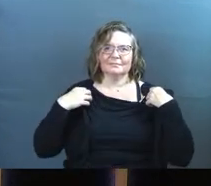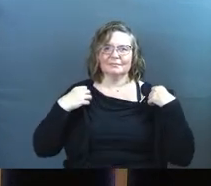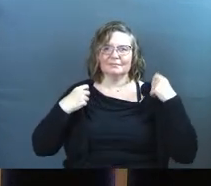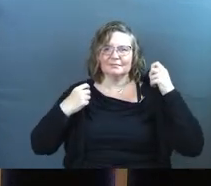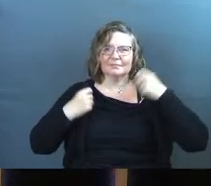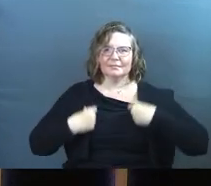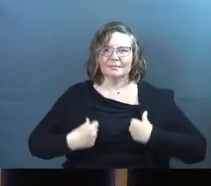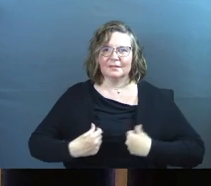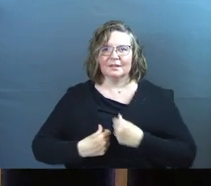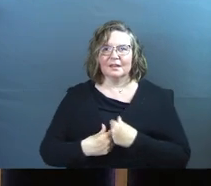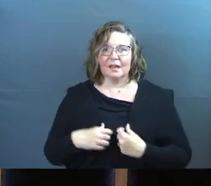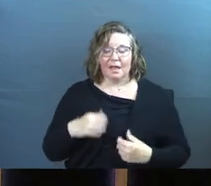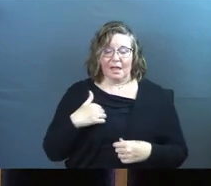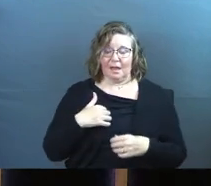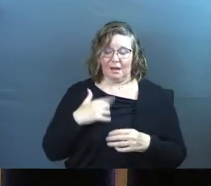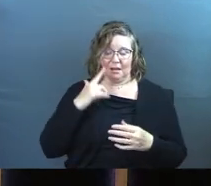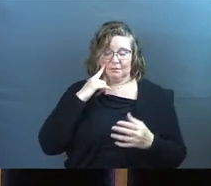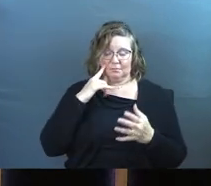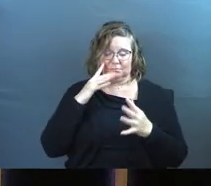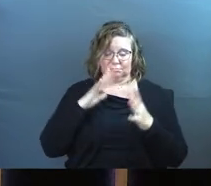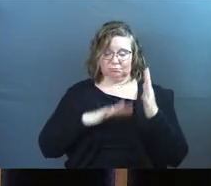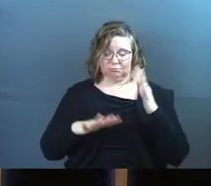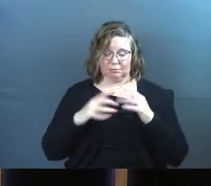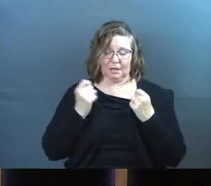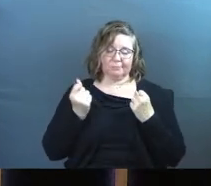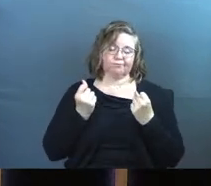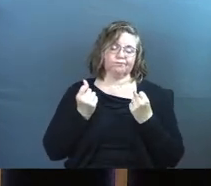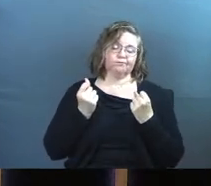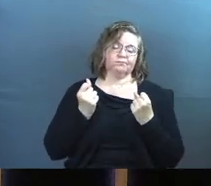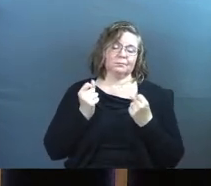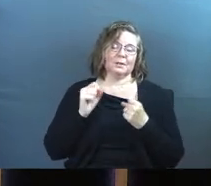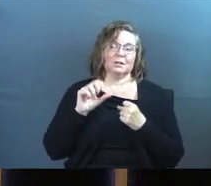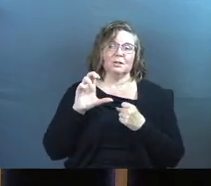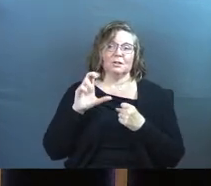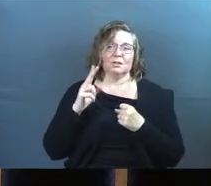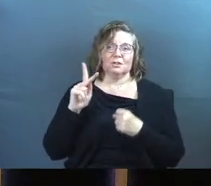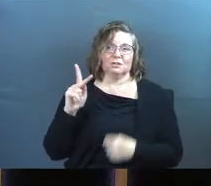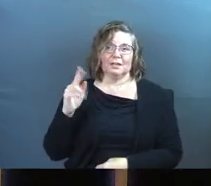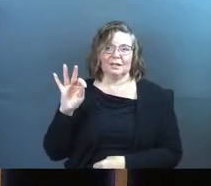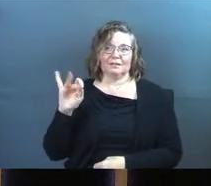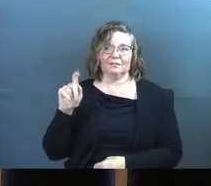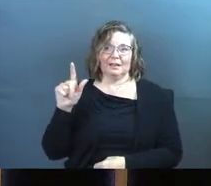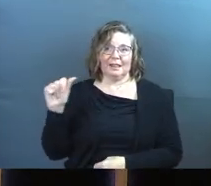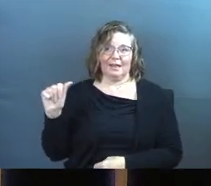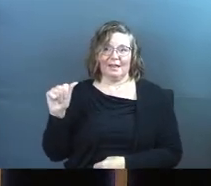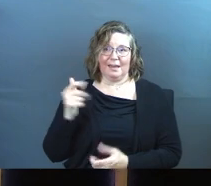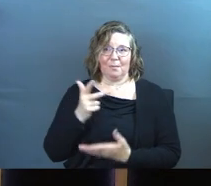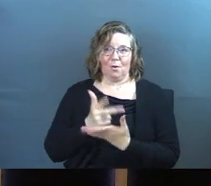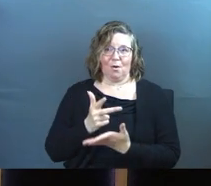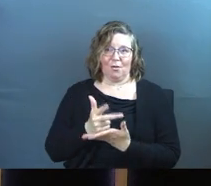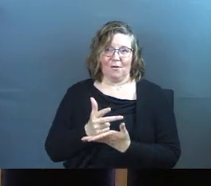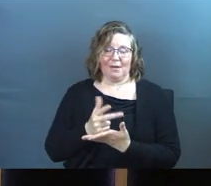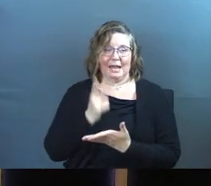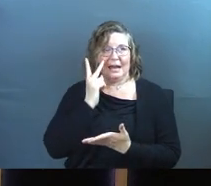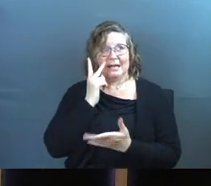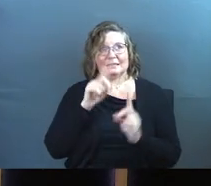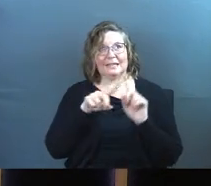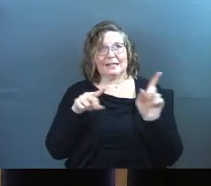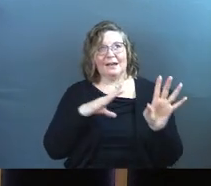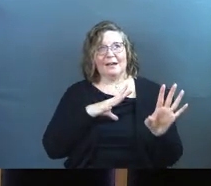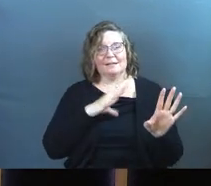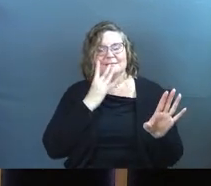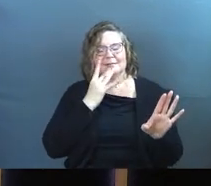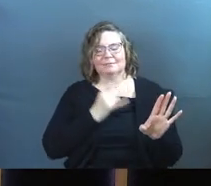And I lose brain power and I drive to the Chick-fil-A parking lot and I see the sign